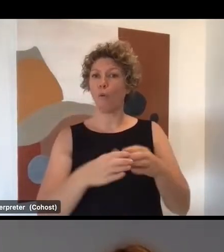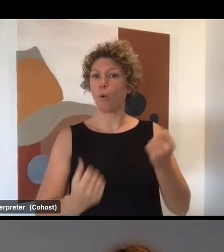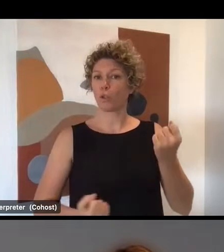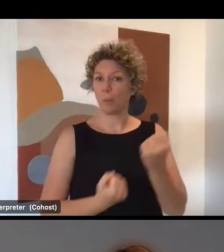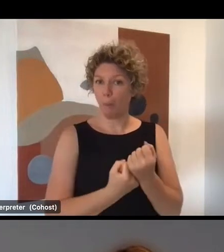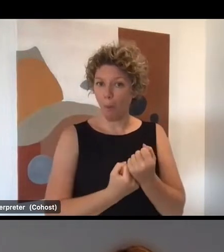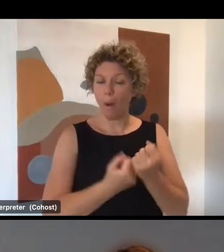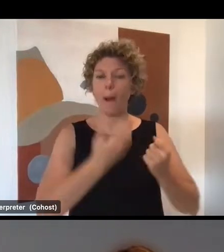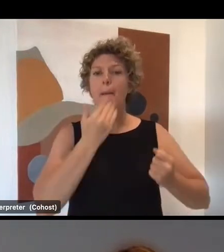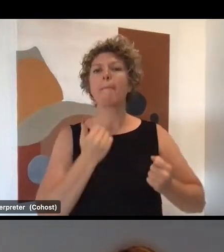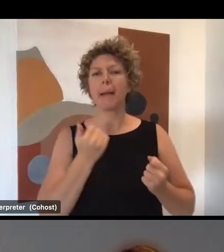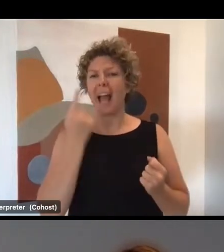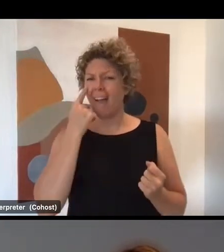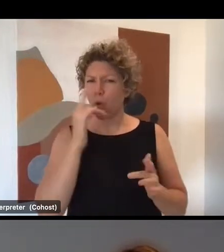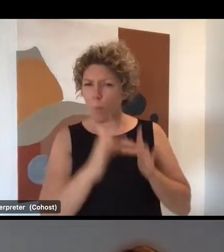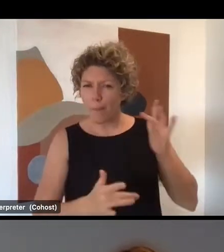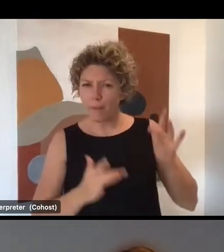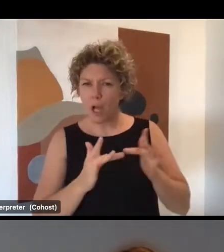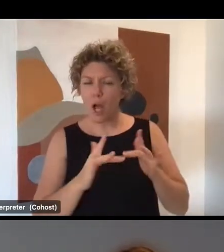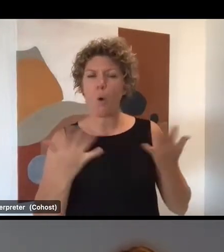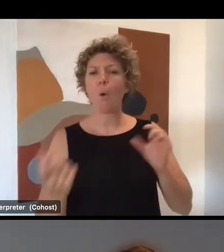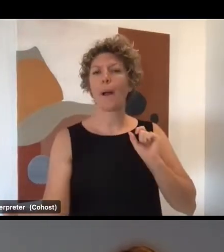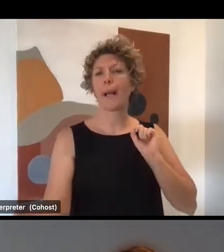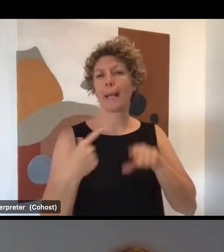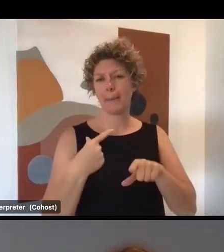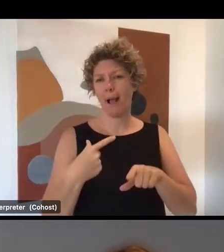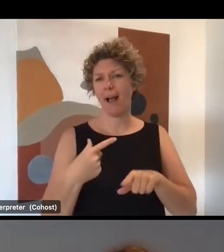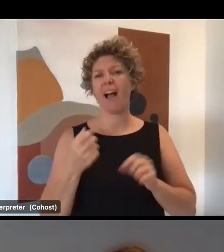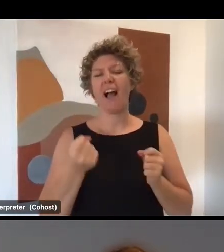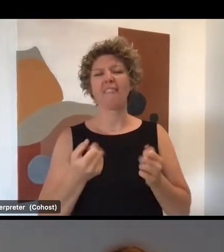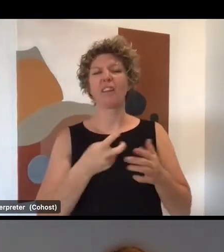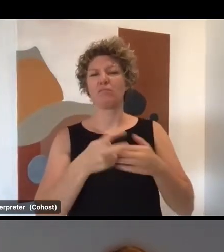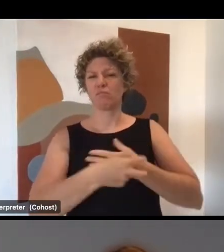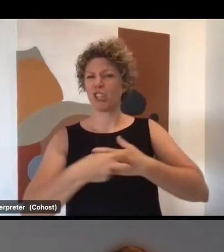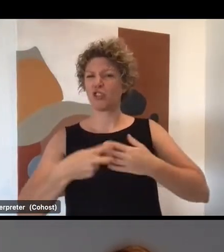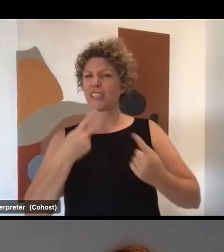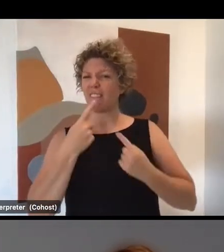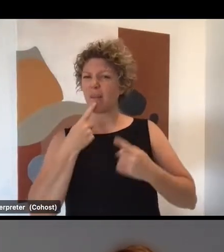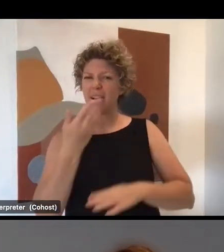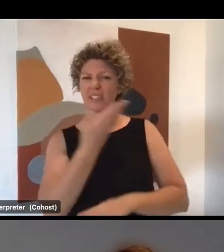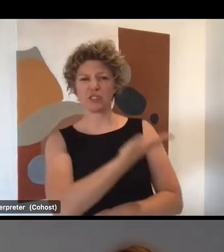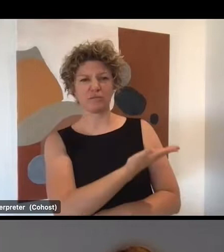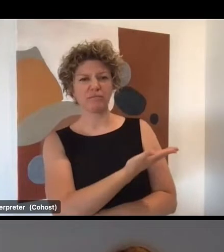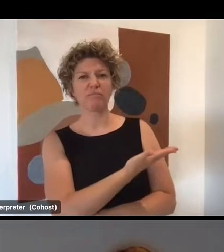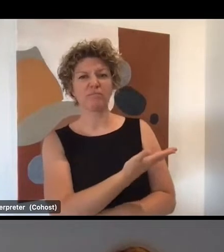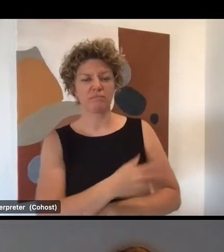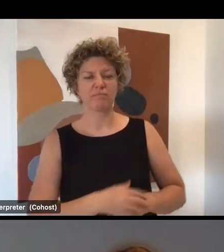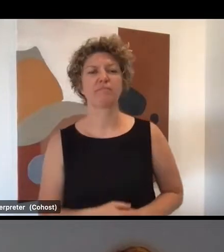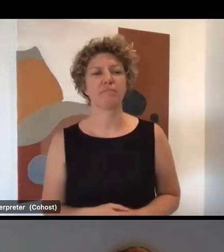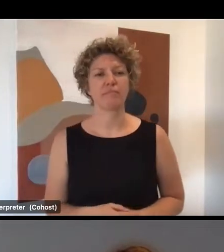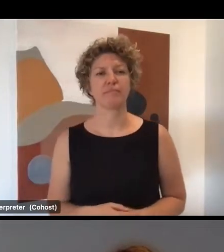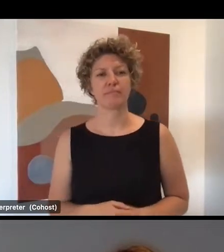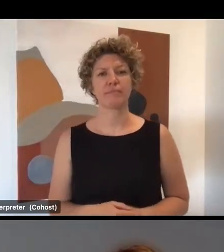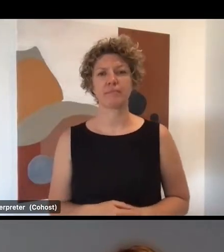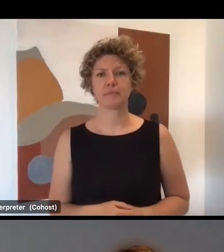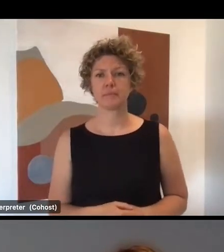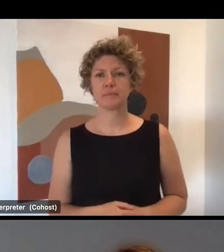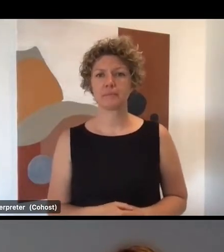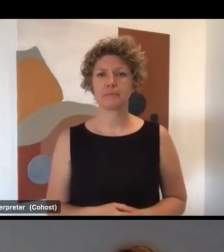website or email the department on ACW or AC workforce programs at health.gov.au.